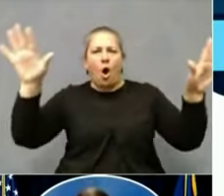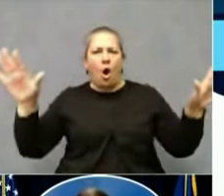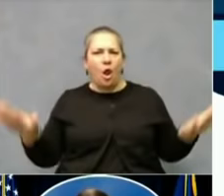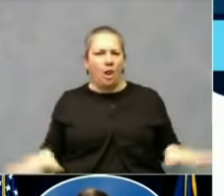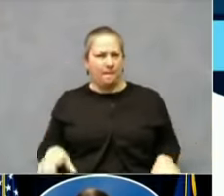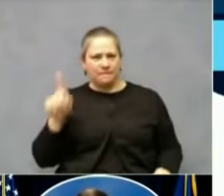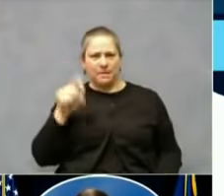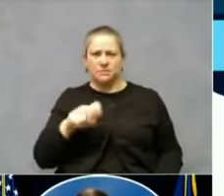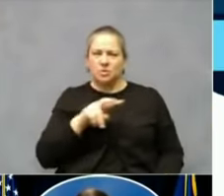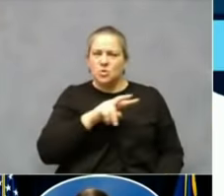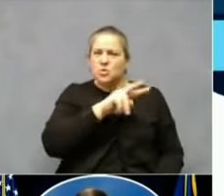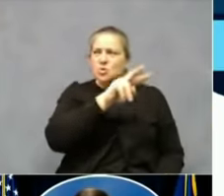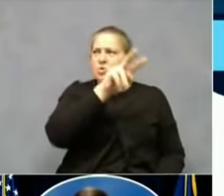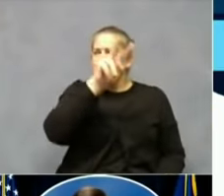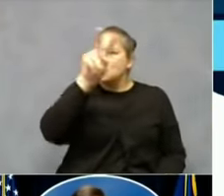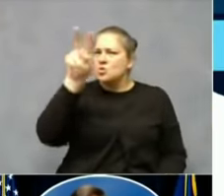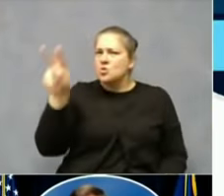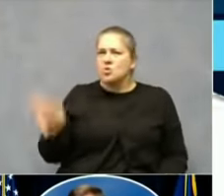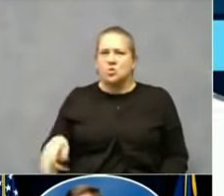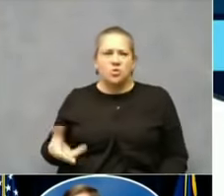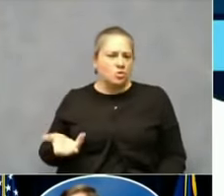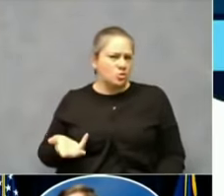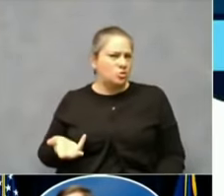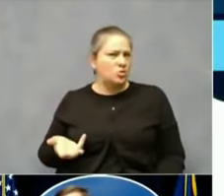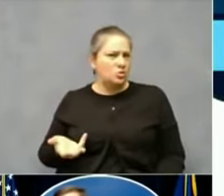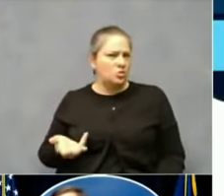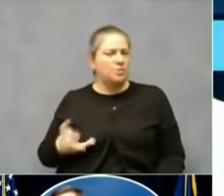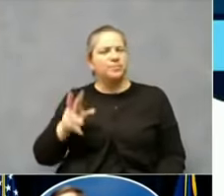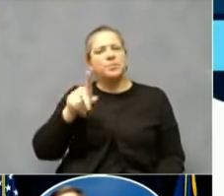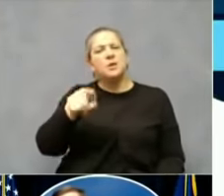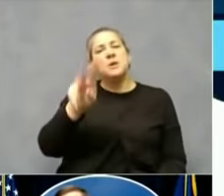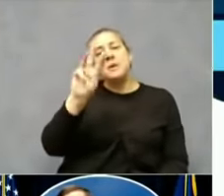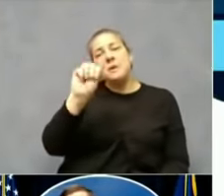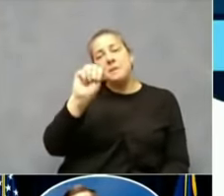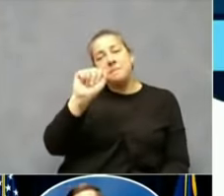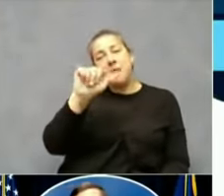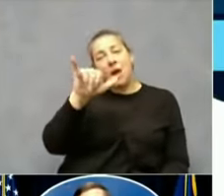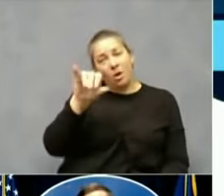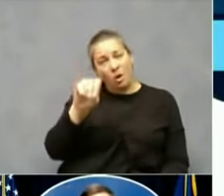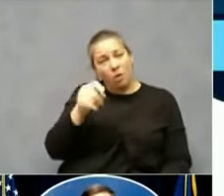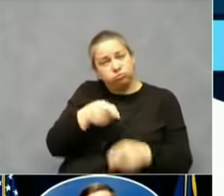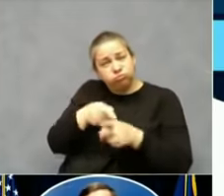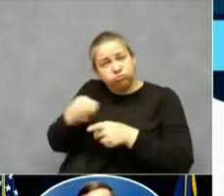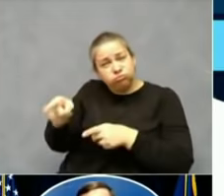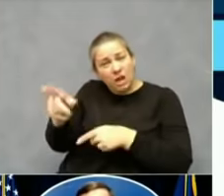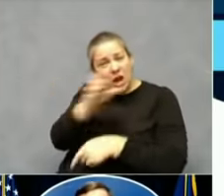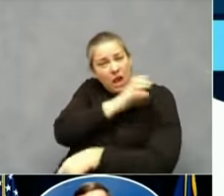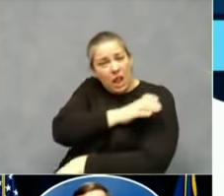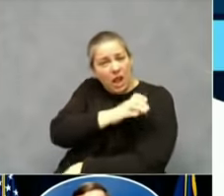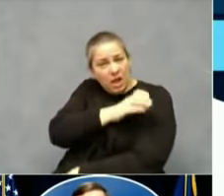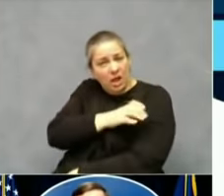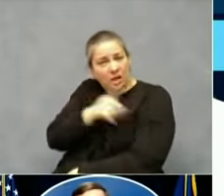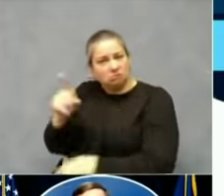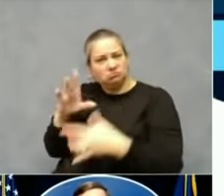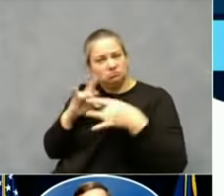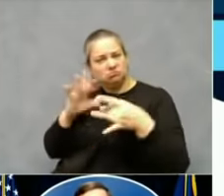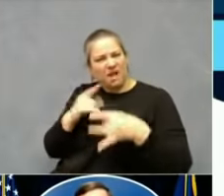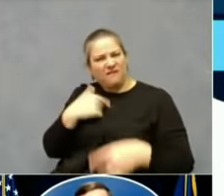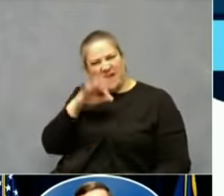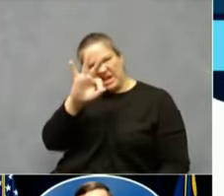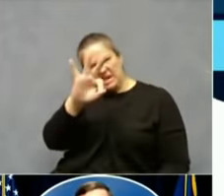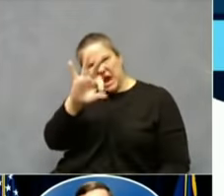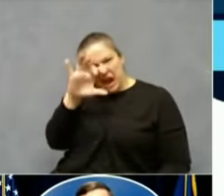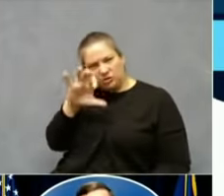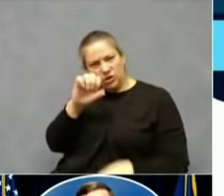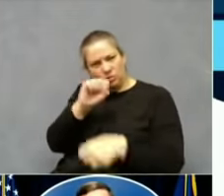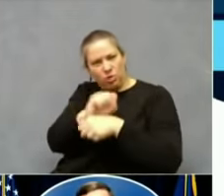You look at the Mayo Clinic, which we just talked about the other day, having 900 employees that can't come to work